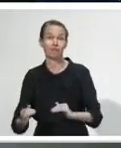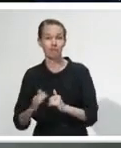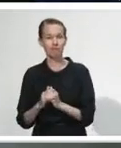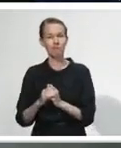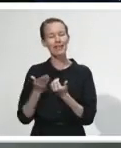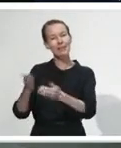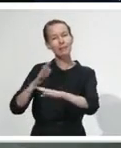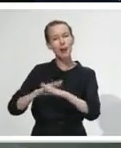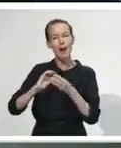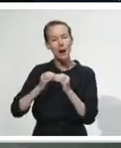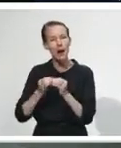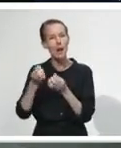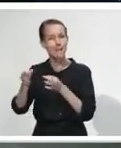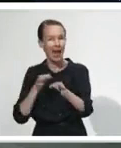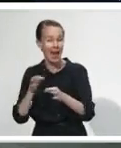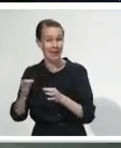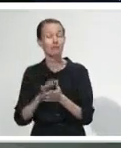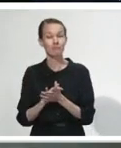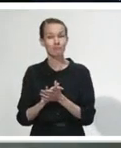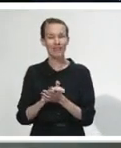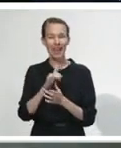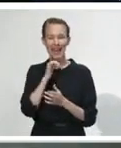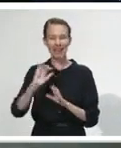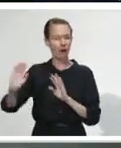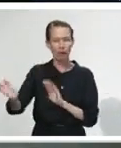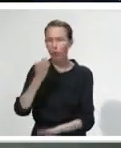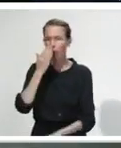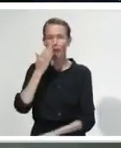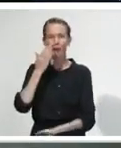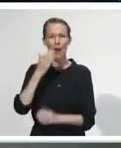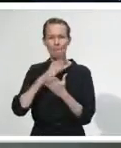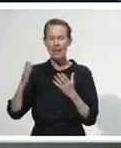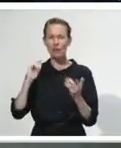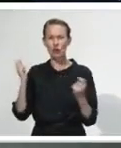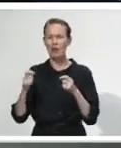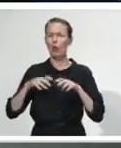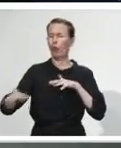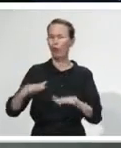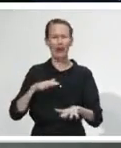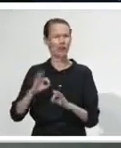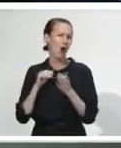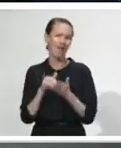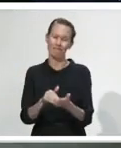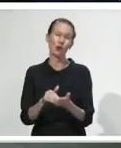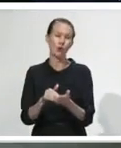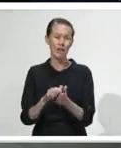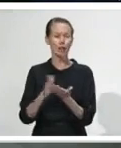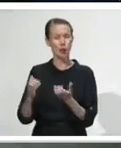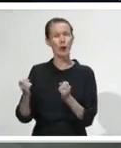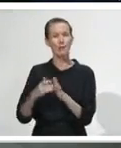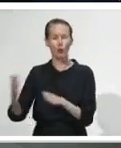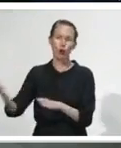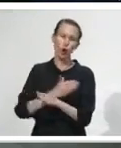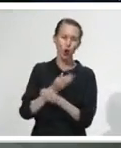planned and that we can do it with confidence. Anything abrupt with such big changes, I don't think is actually good for New Zealand, let alone our education